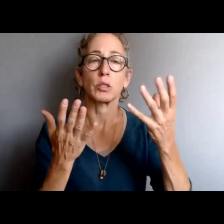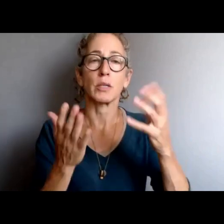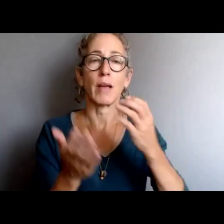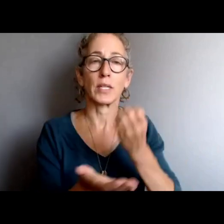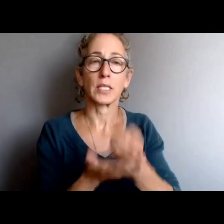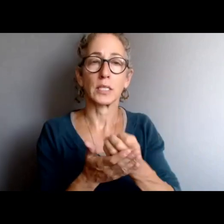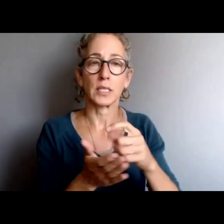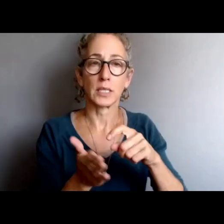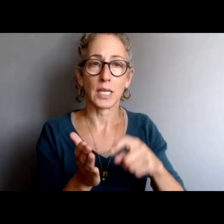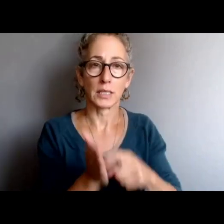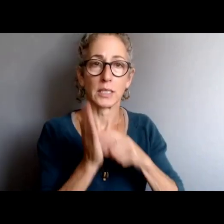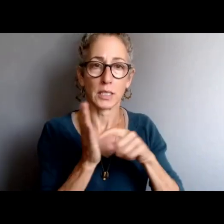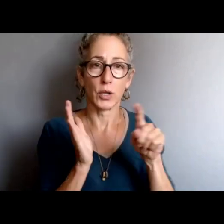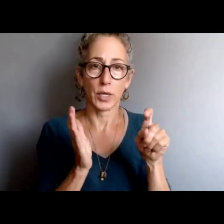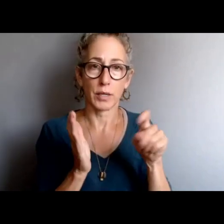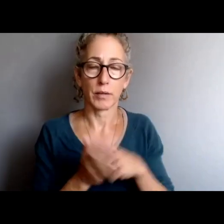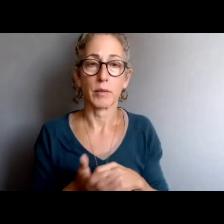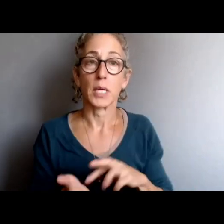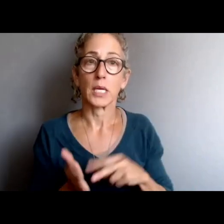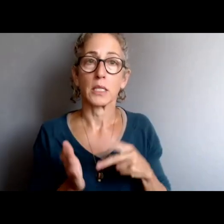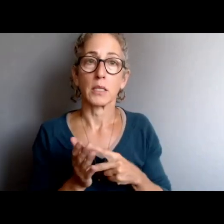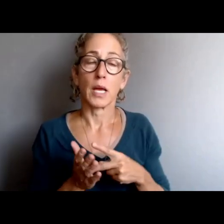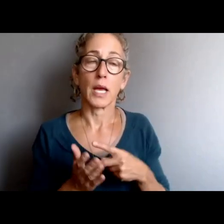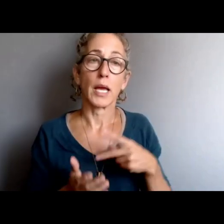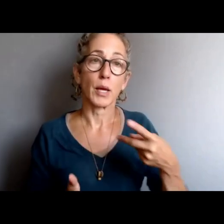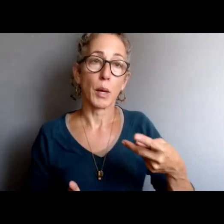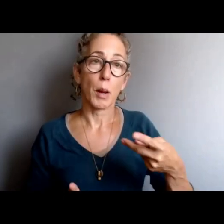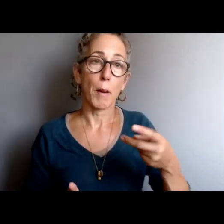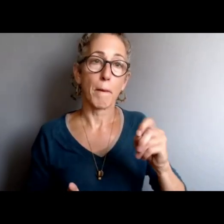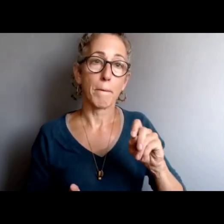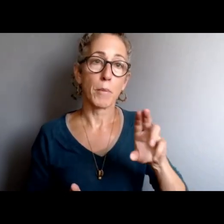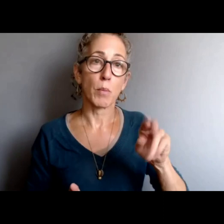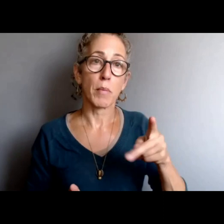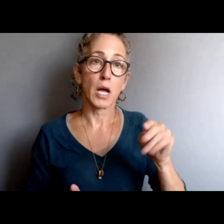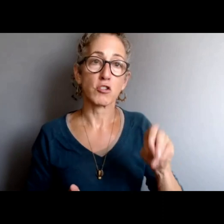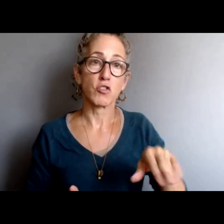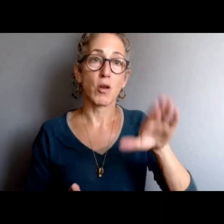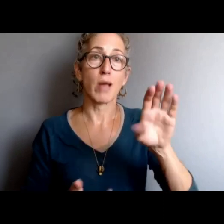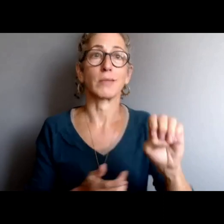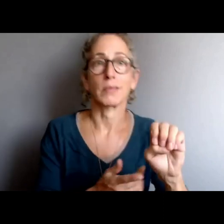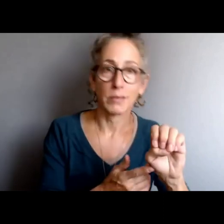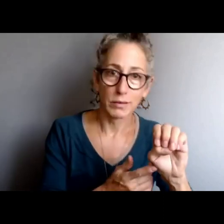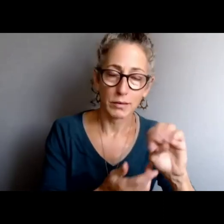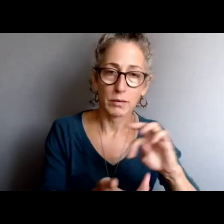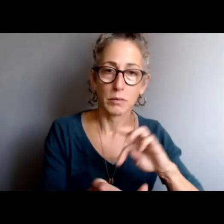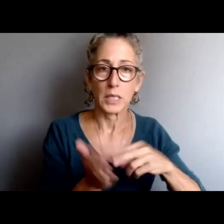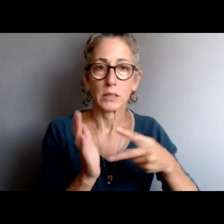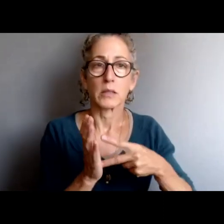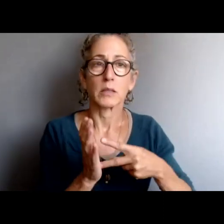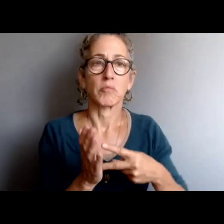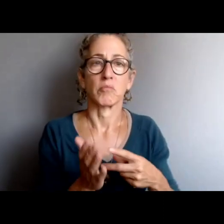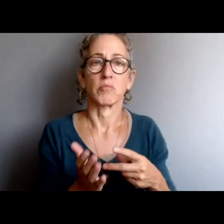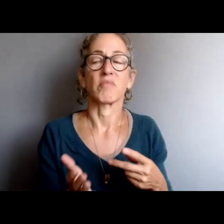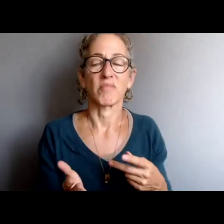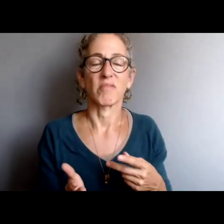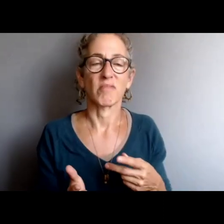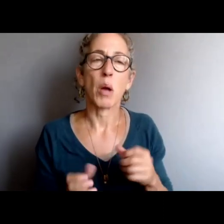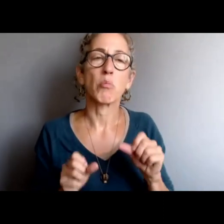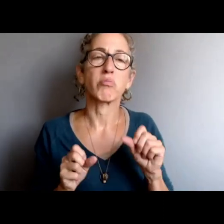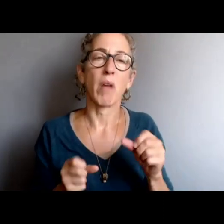means, it is more likely true than not that the misconduct has occurred.